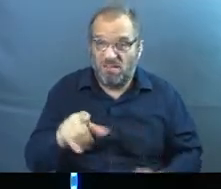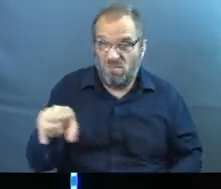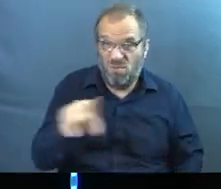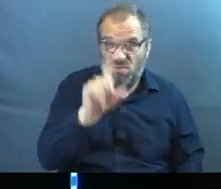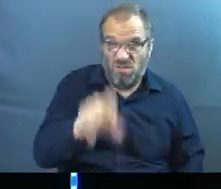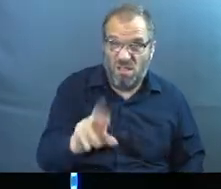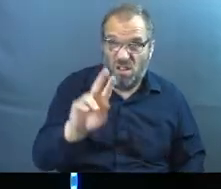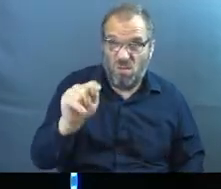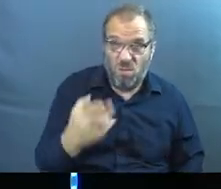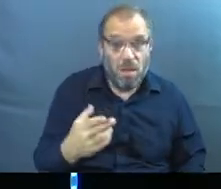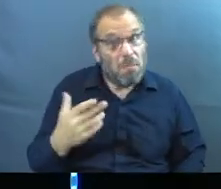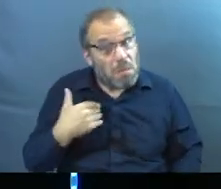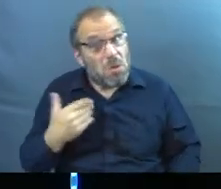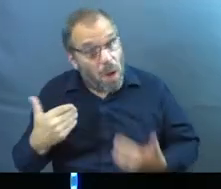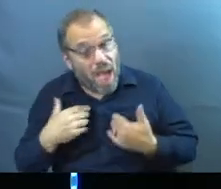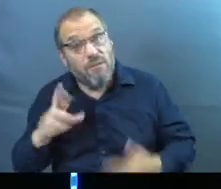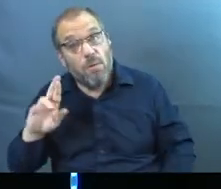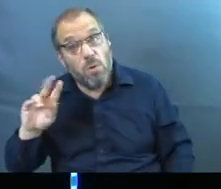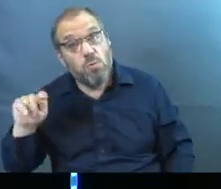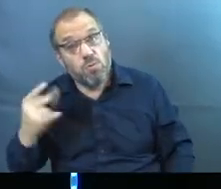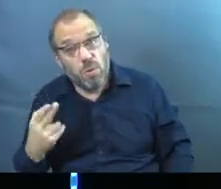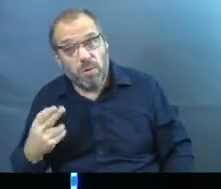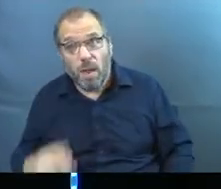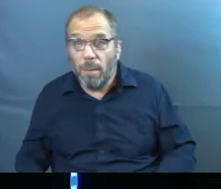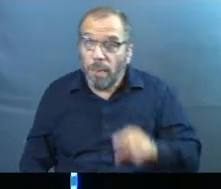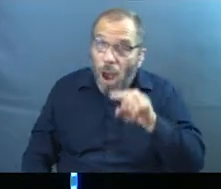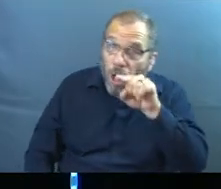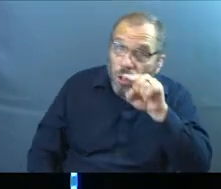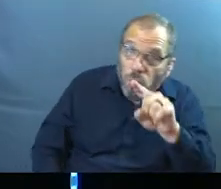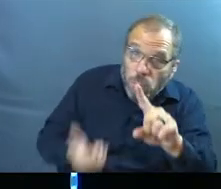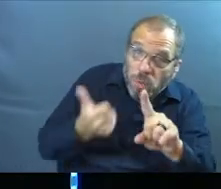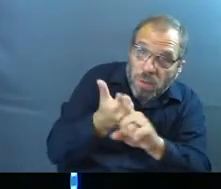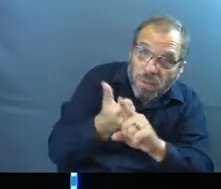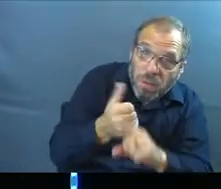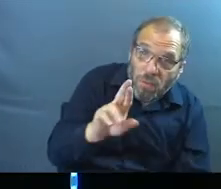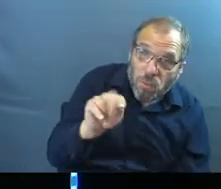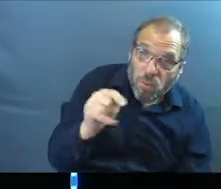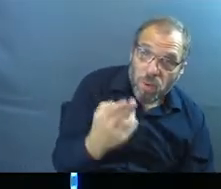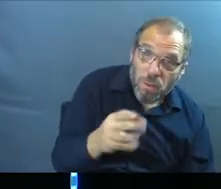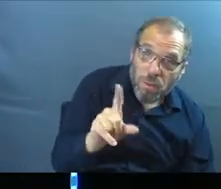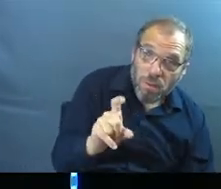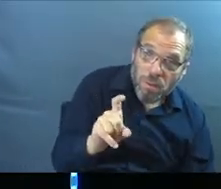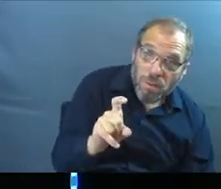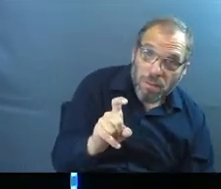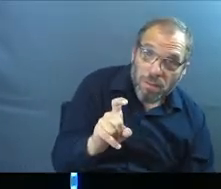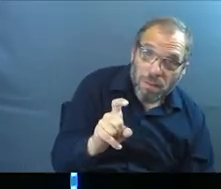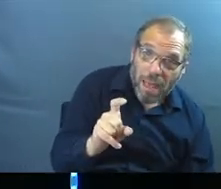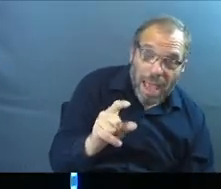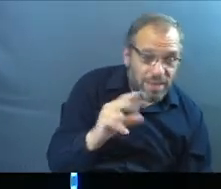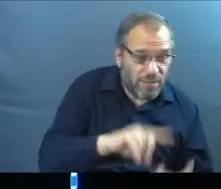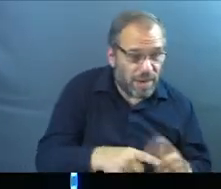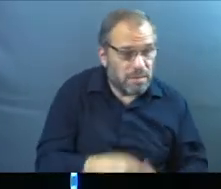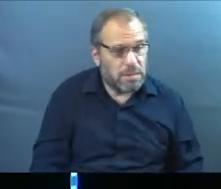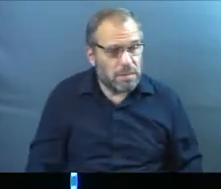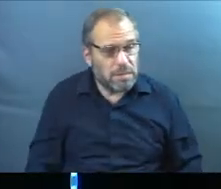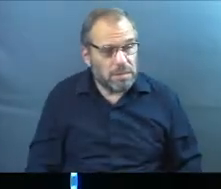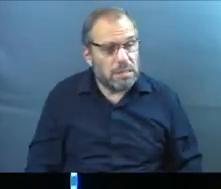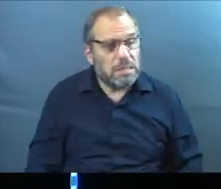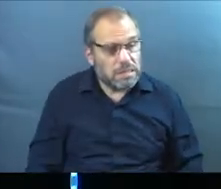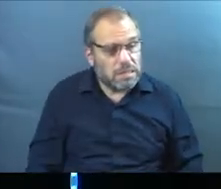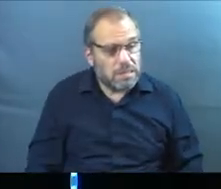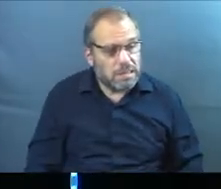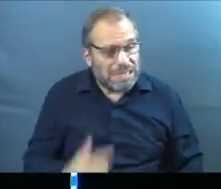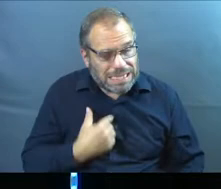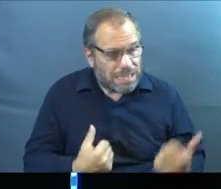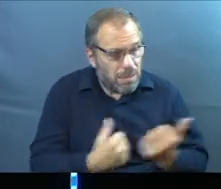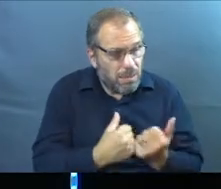of us, maybe we've got some people like that, but are we being a Ruth to somebody else? Have we looked at our friends who are saying, hey, I need some help? I